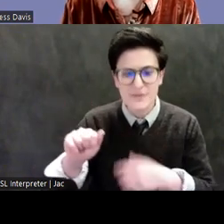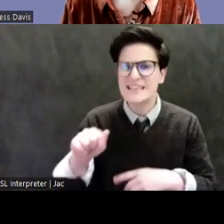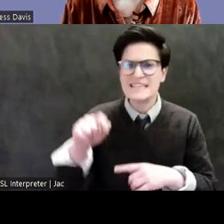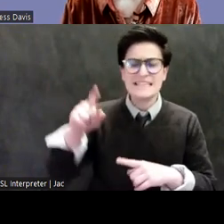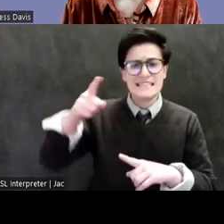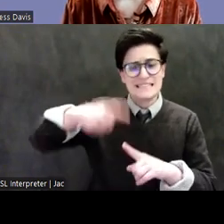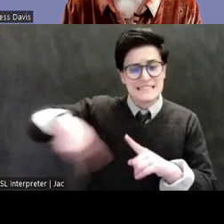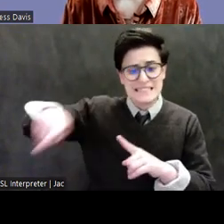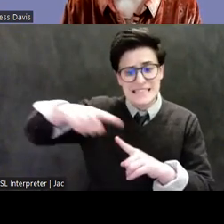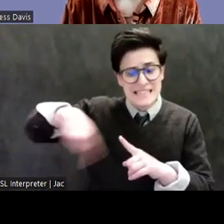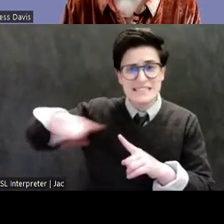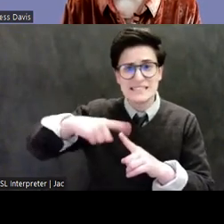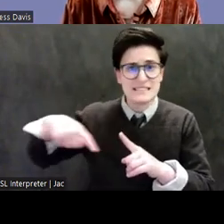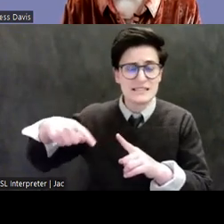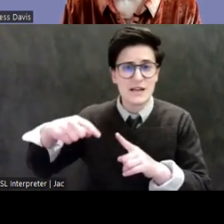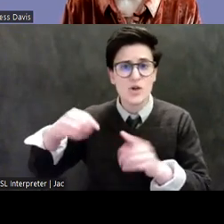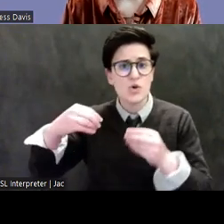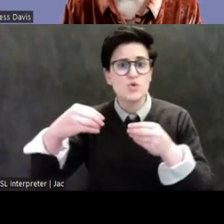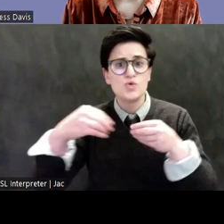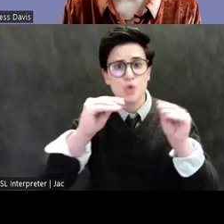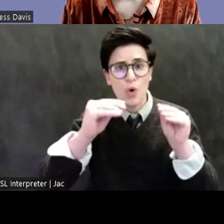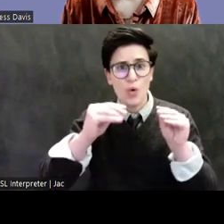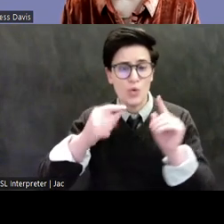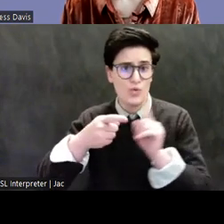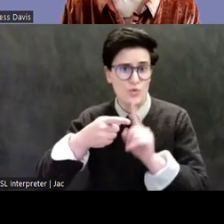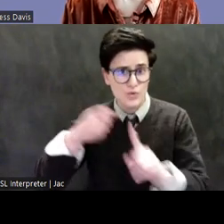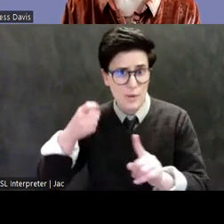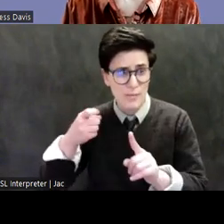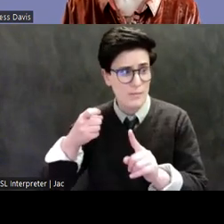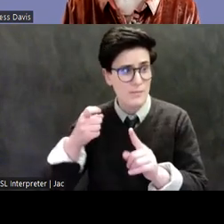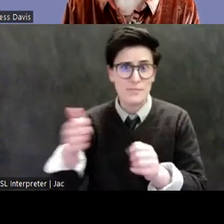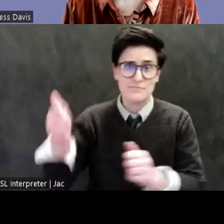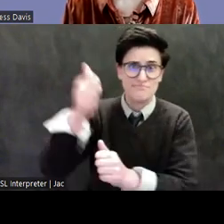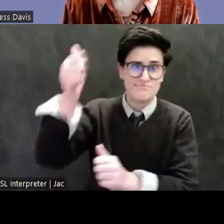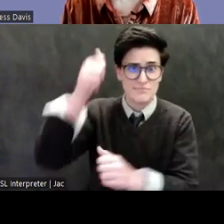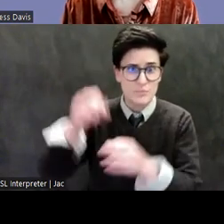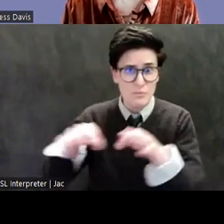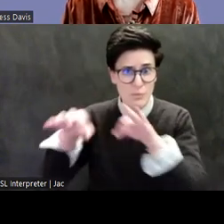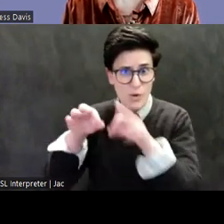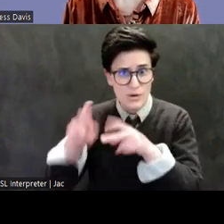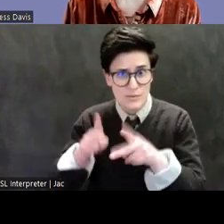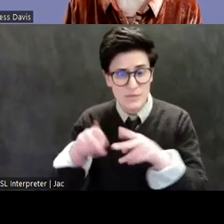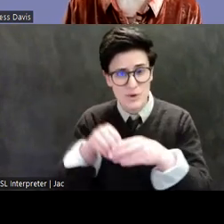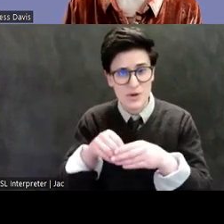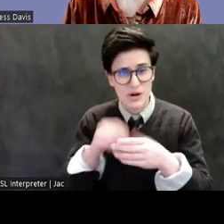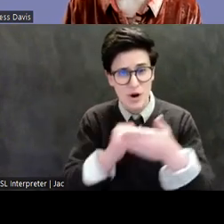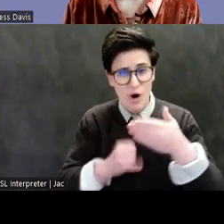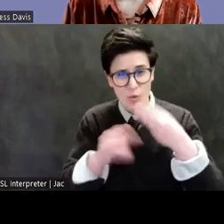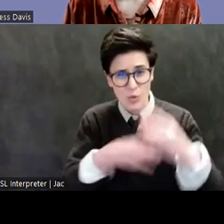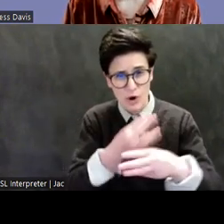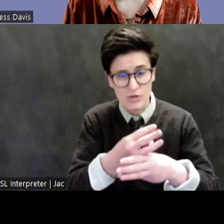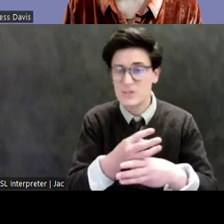the most prestigious individuals and institutions in the art world. This wasn't a new problem. In the 1980s and